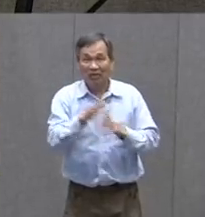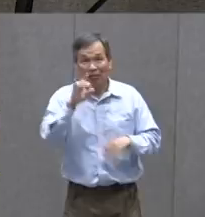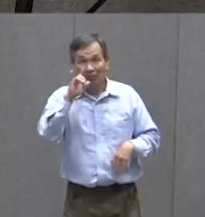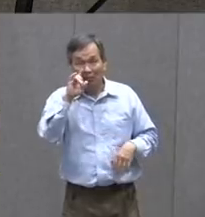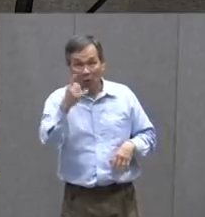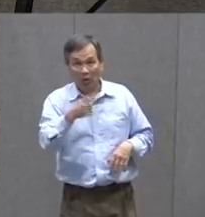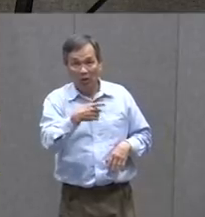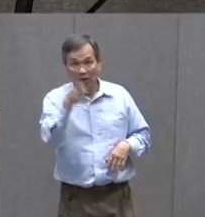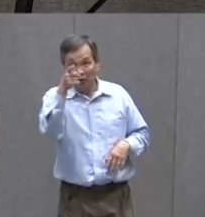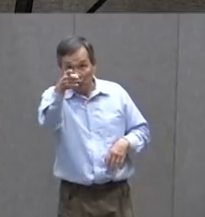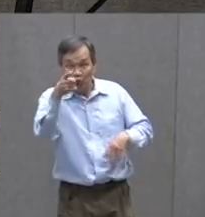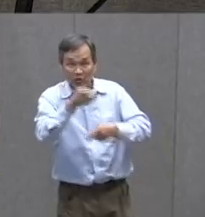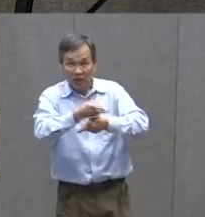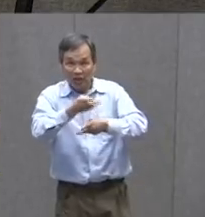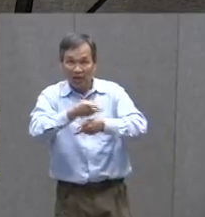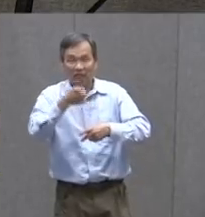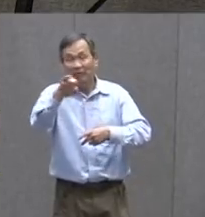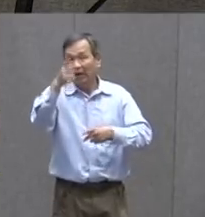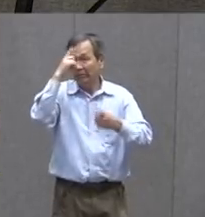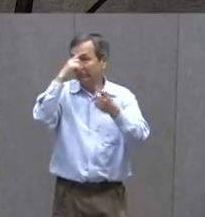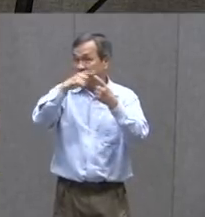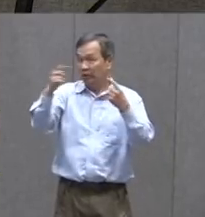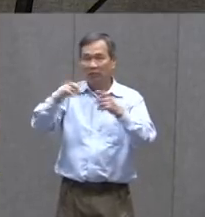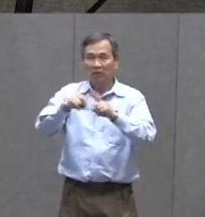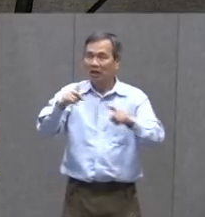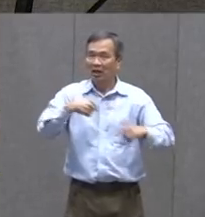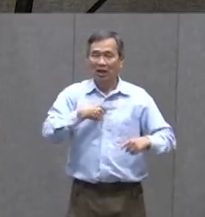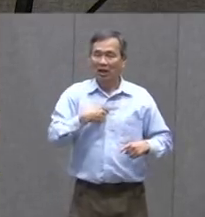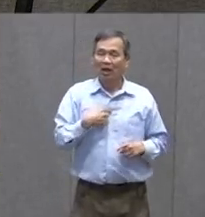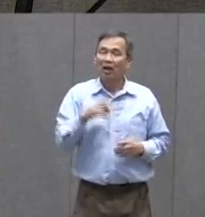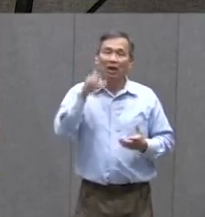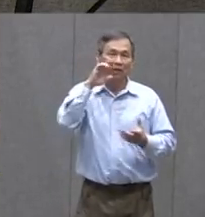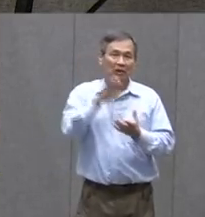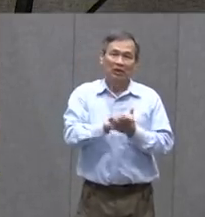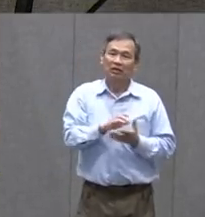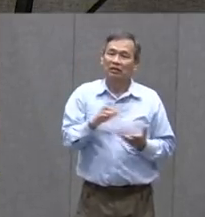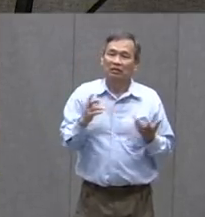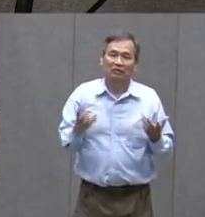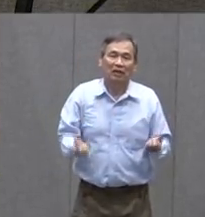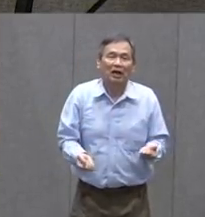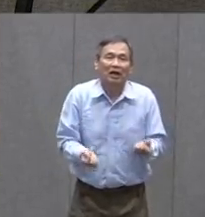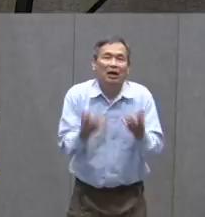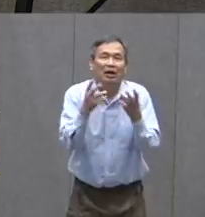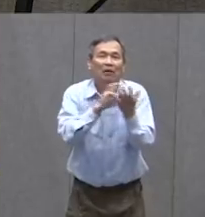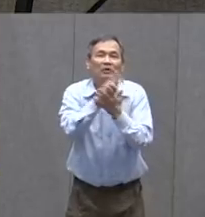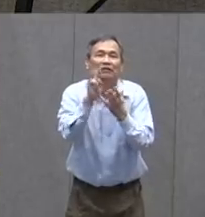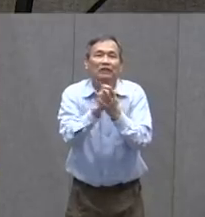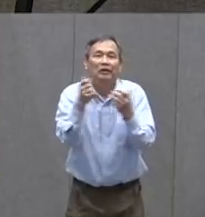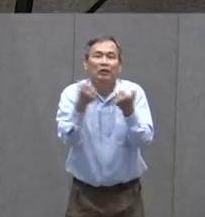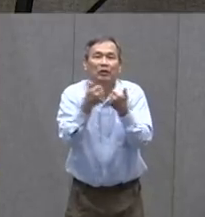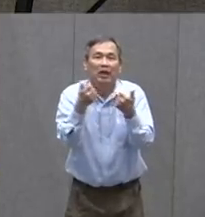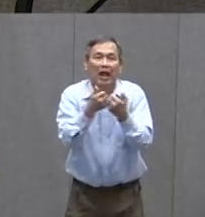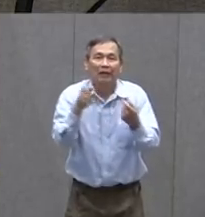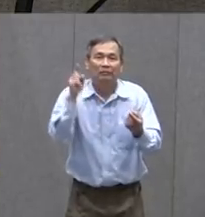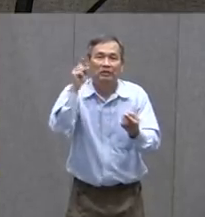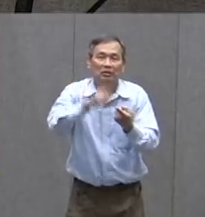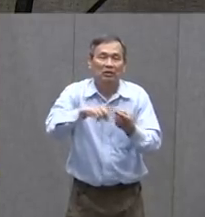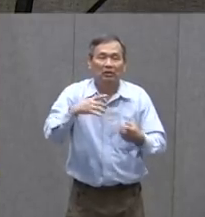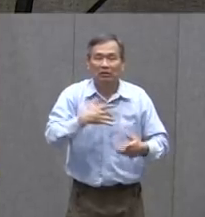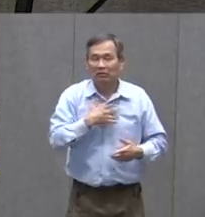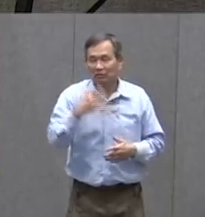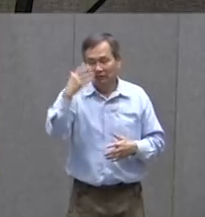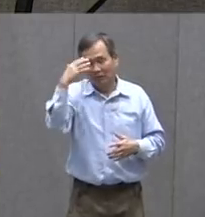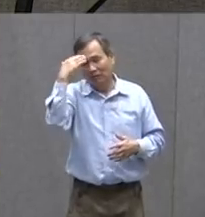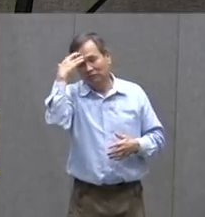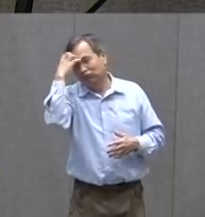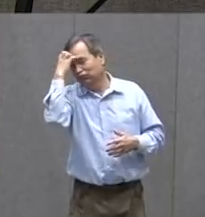there's You may disagree with me on this But I personally believe There's only so many video games You can play Before your head turns to mush And